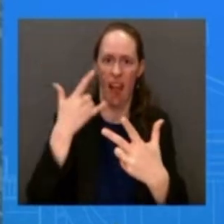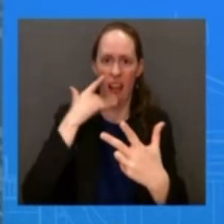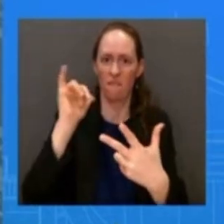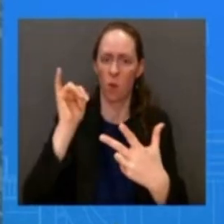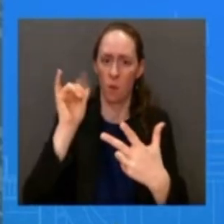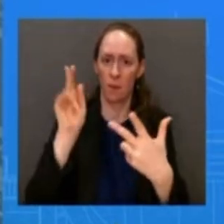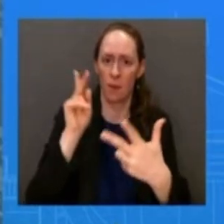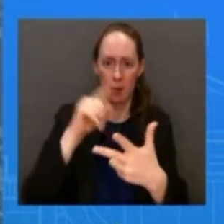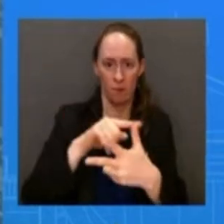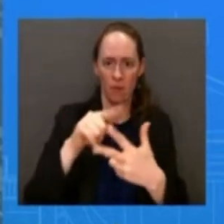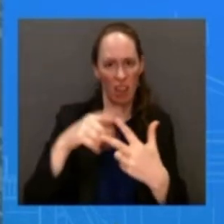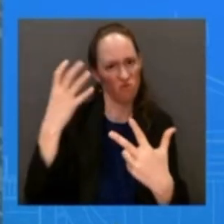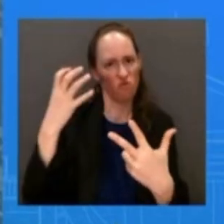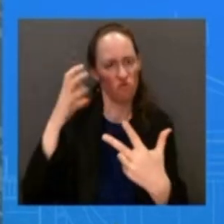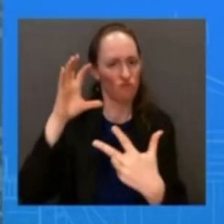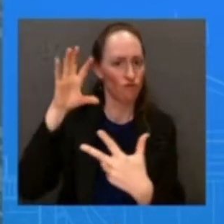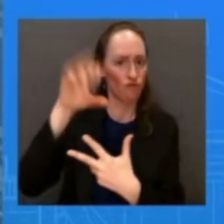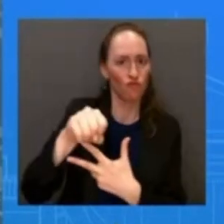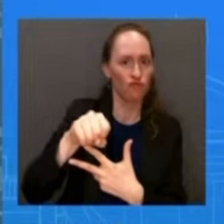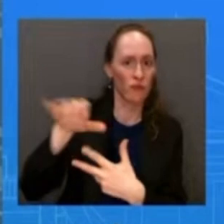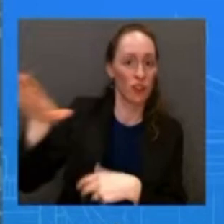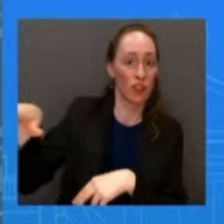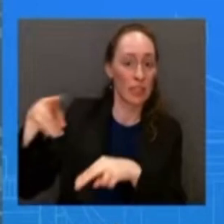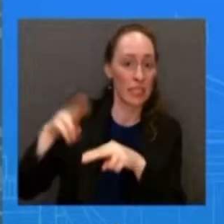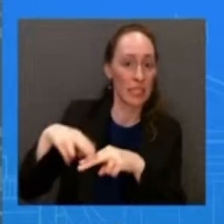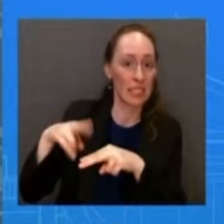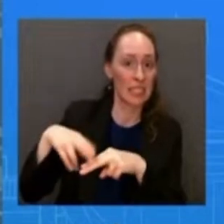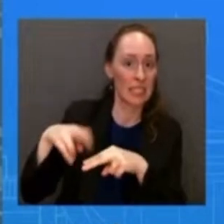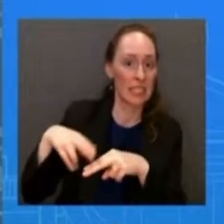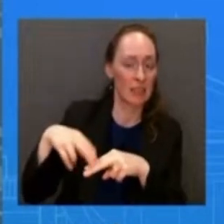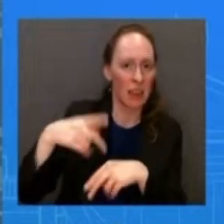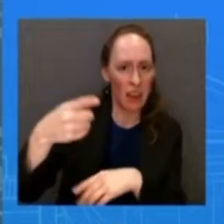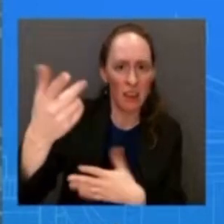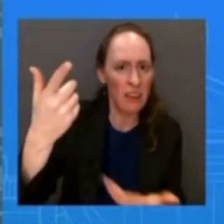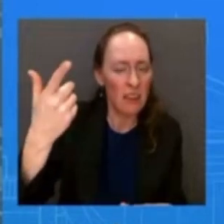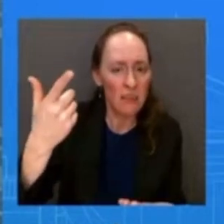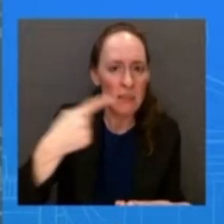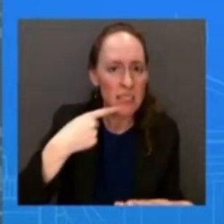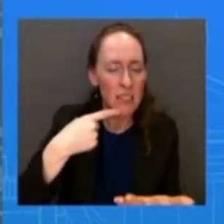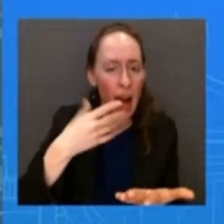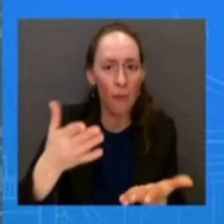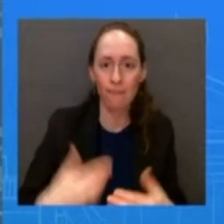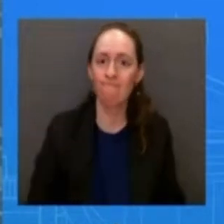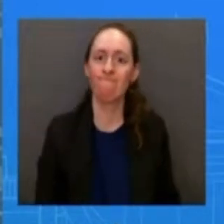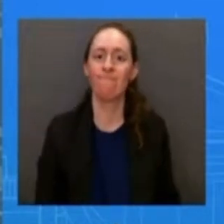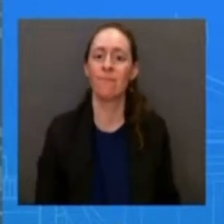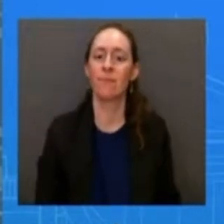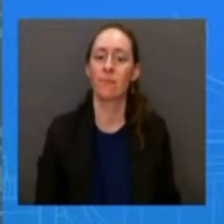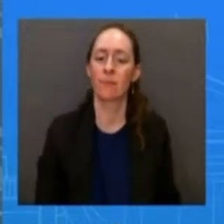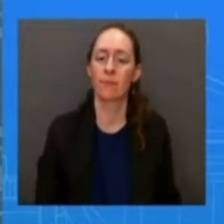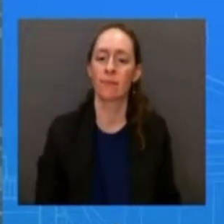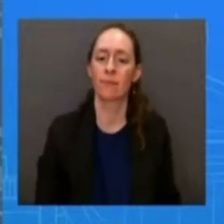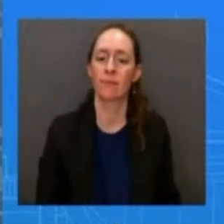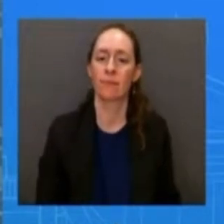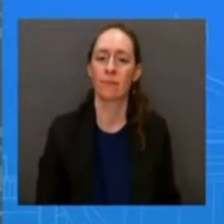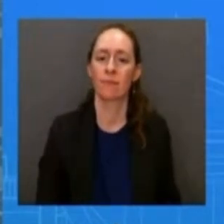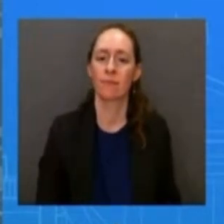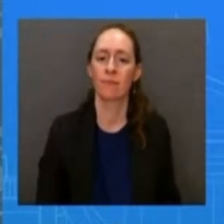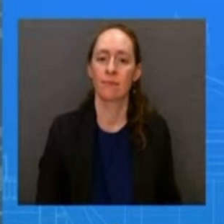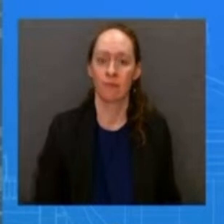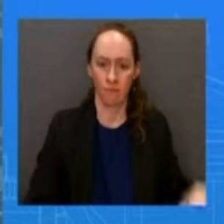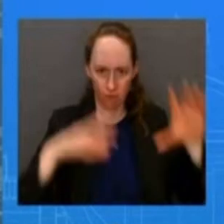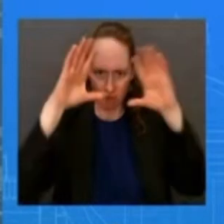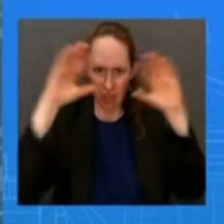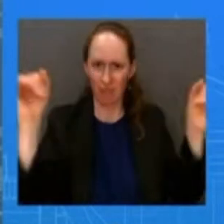um look the president looks forward to uh to congratulating senator feinstein on her historic and remarkable career uh i just mentioned earlier